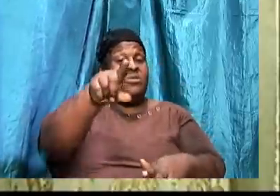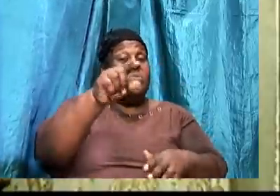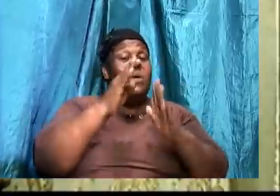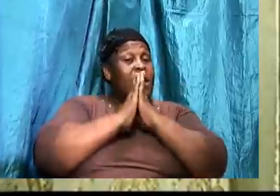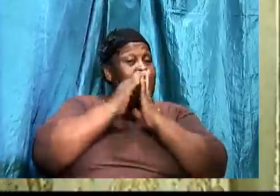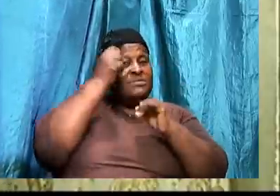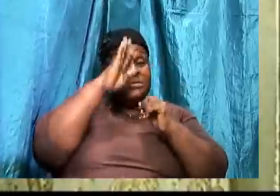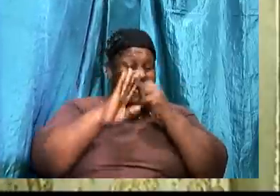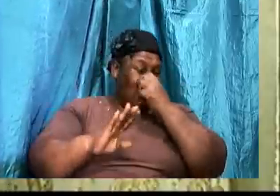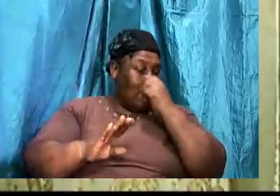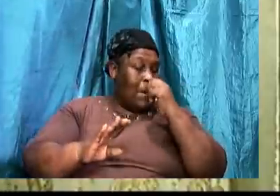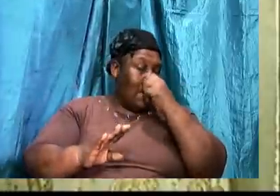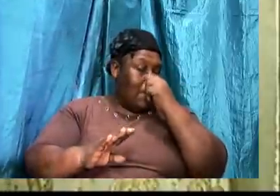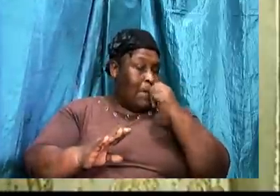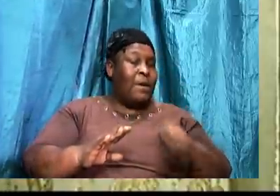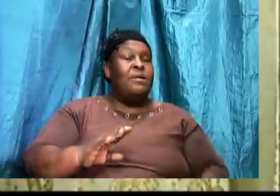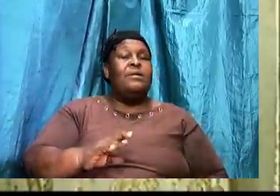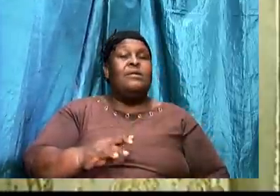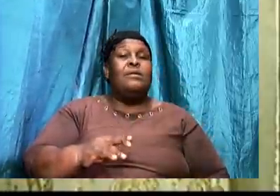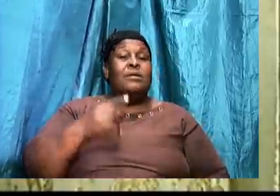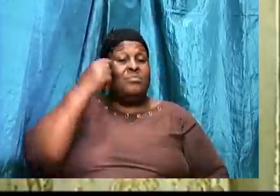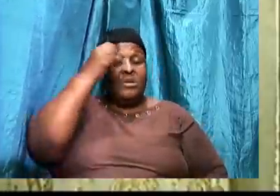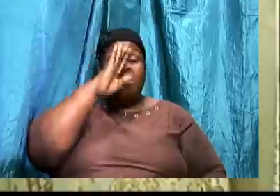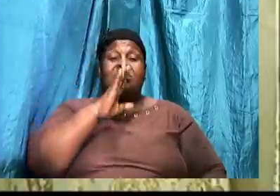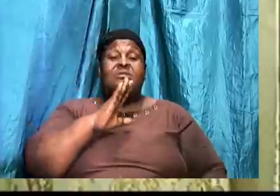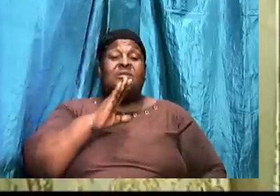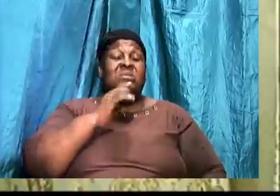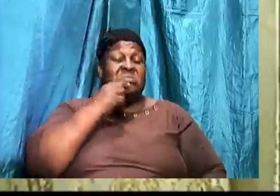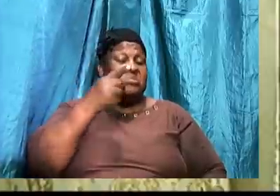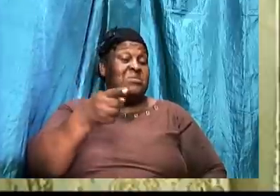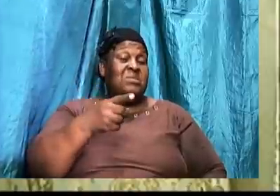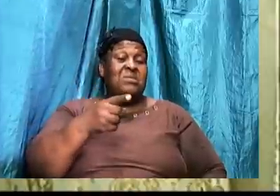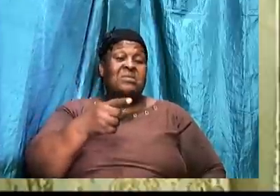will not withhold anything good from them. That walk upright.